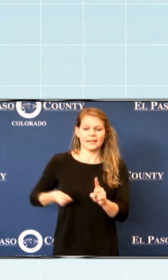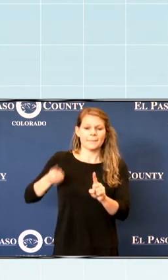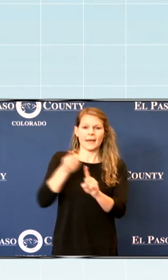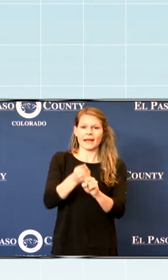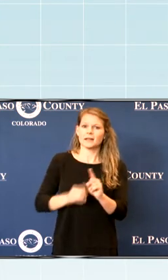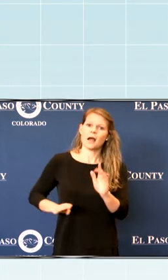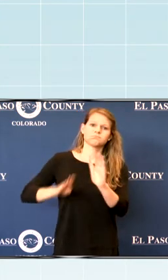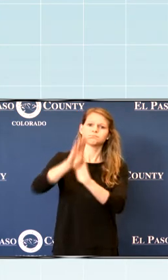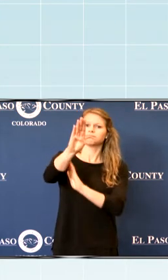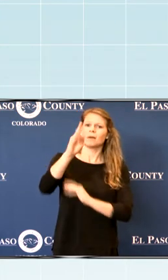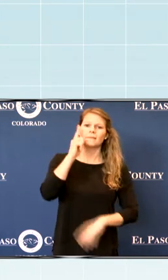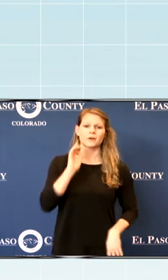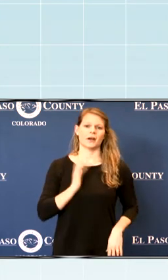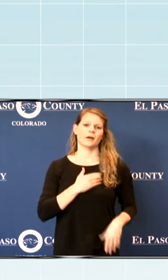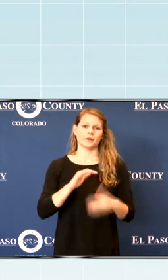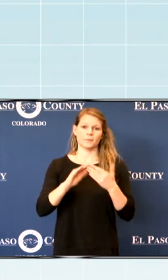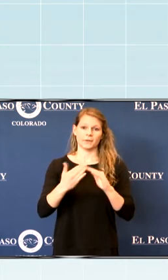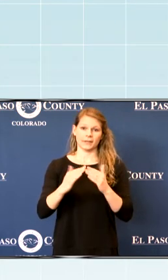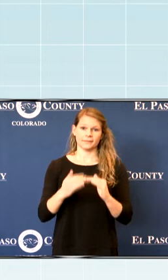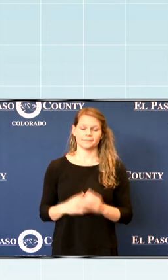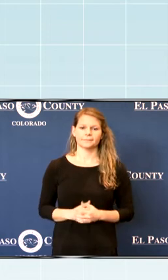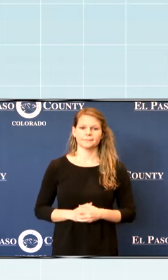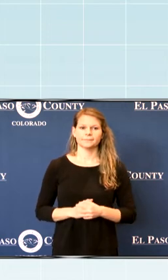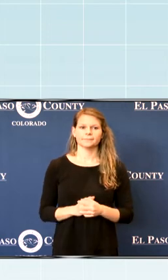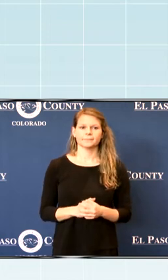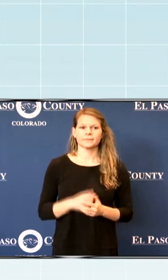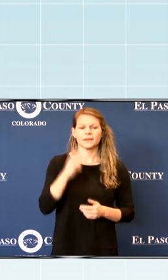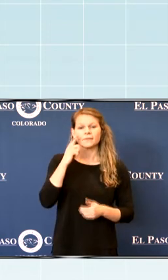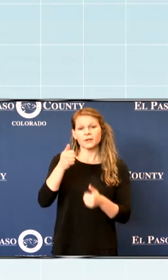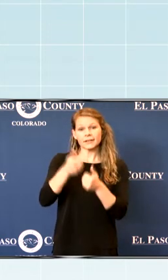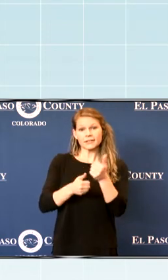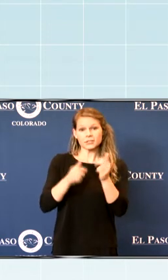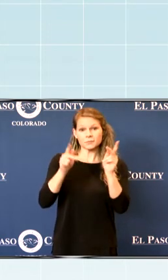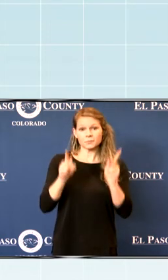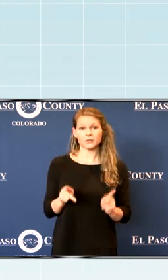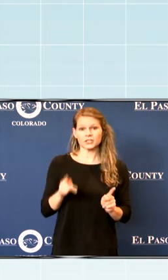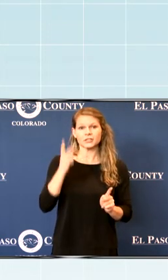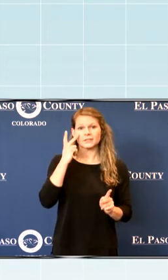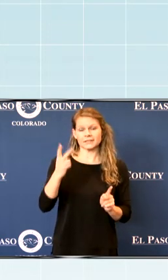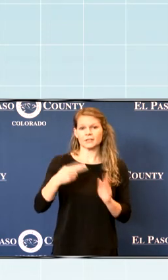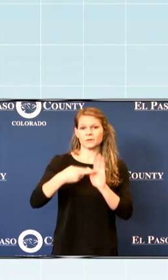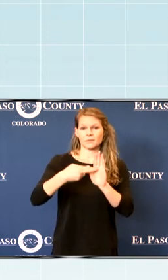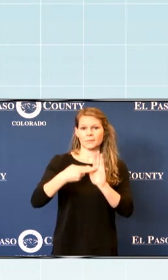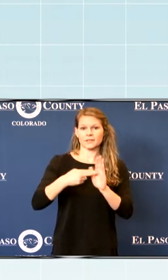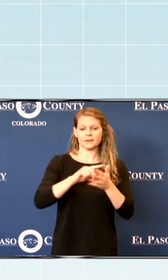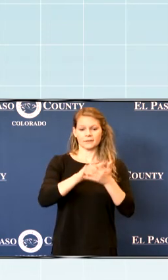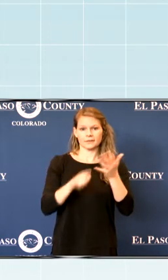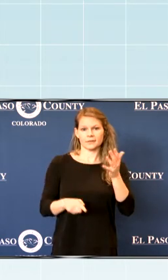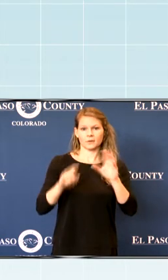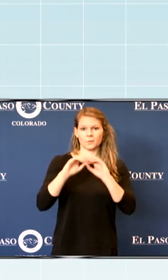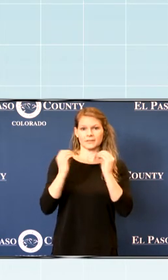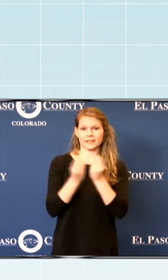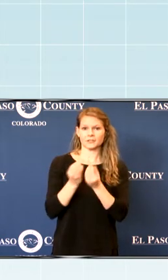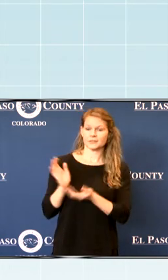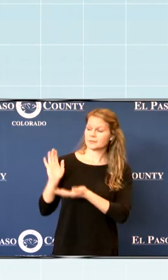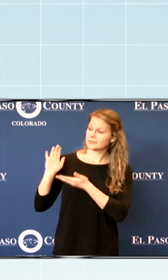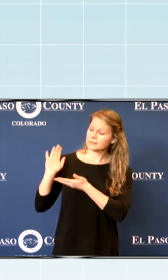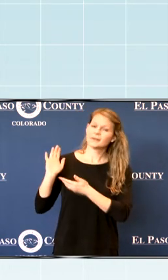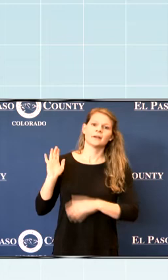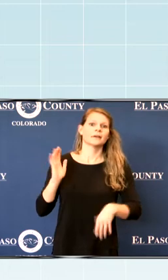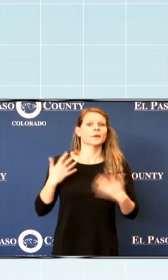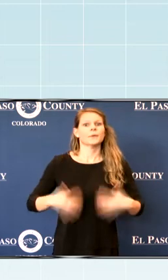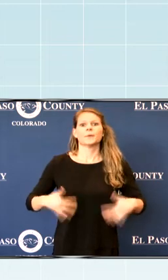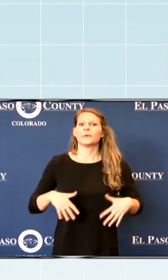on our community. And for each person you see representing those organizations behind us, there are